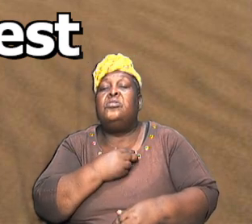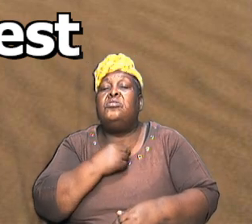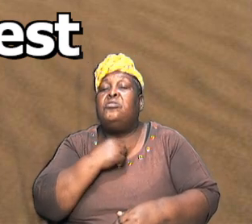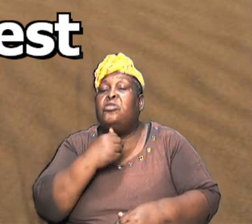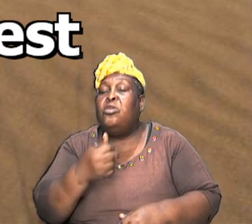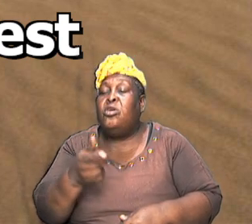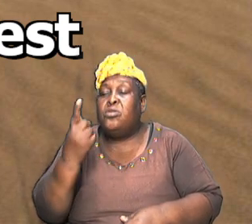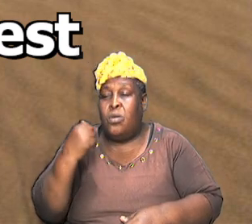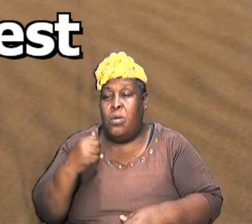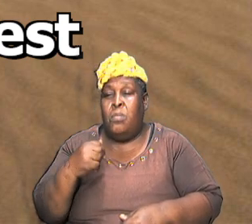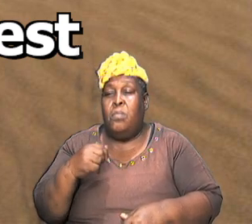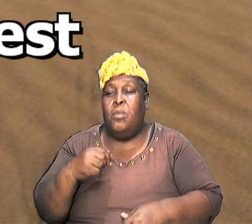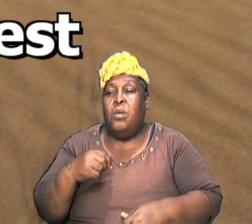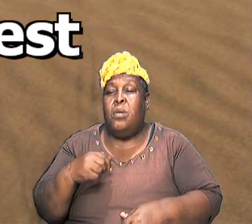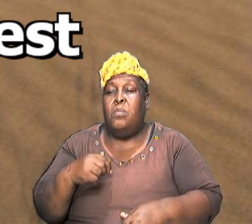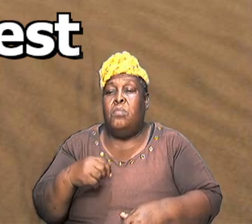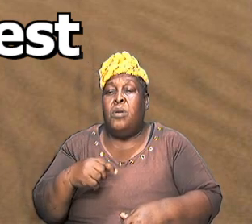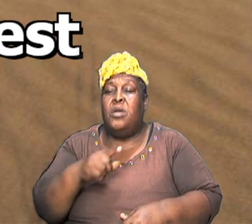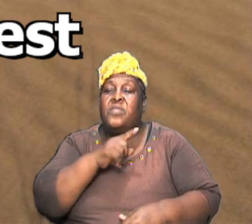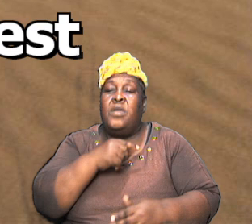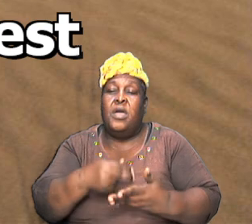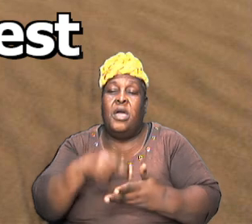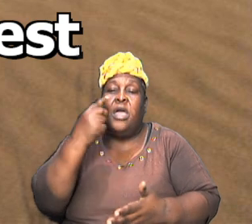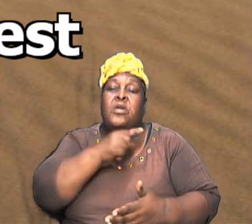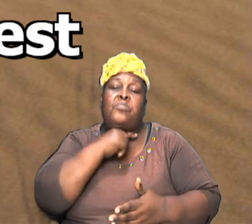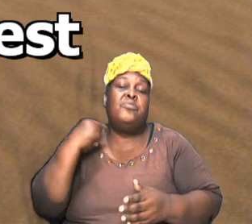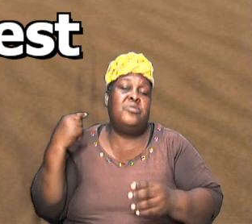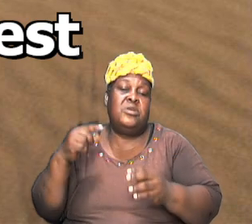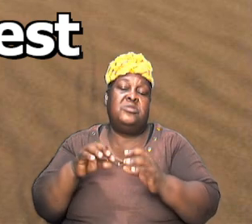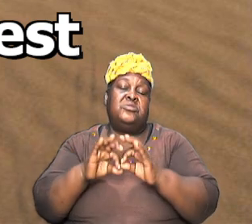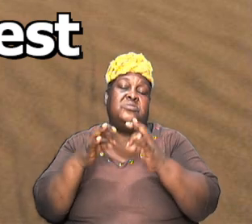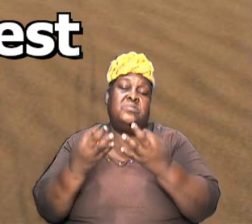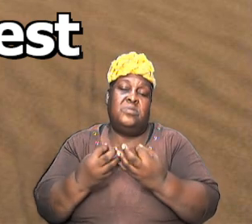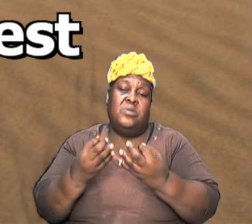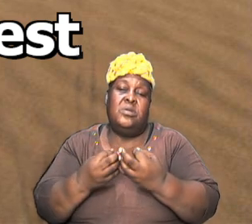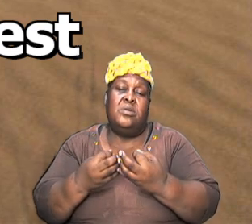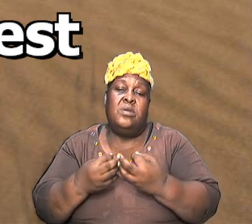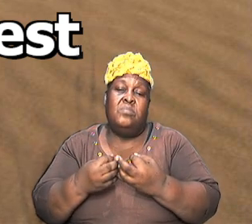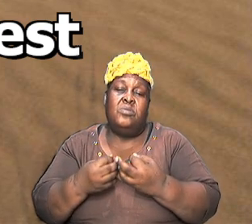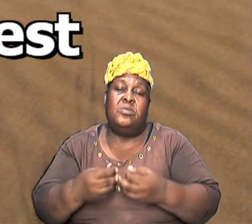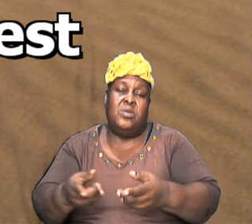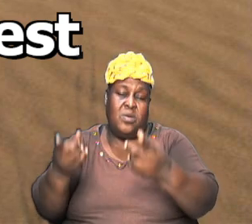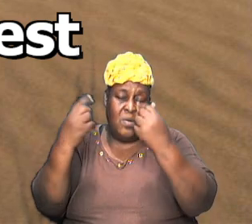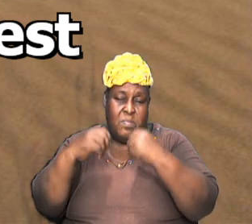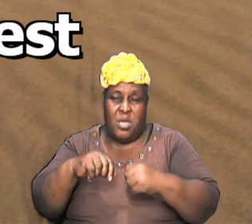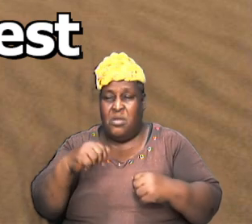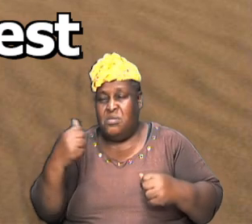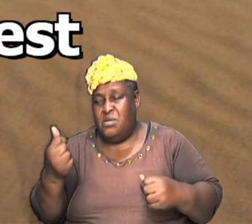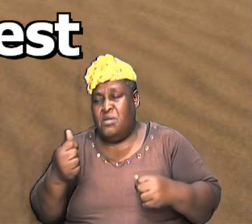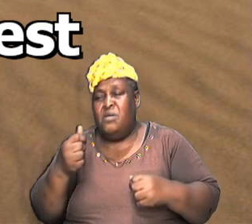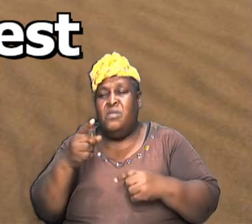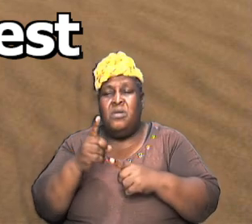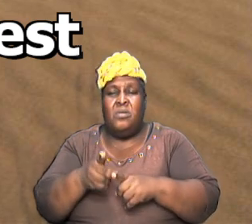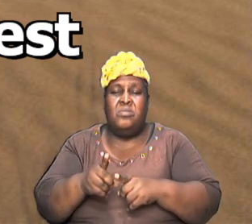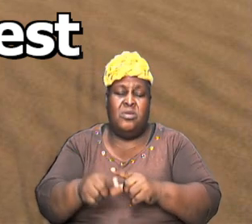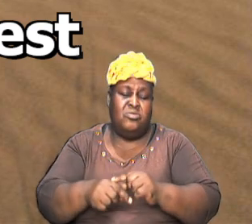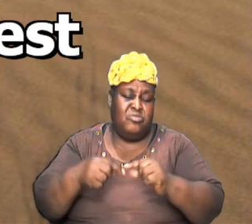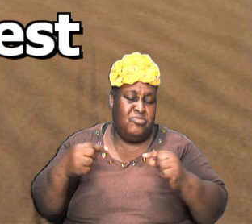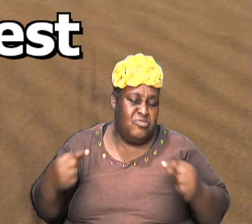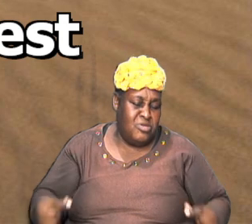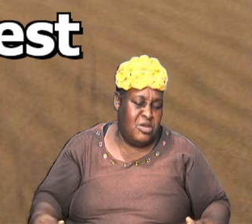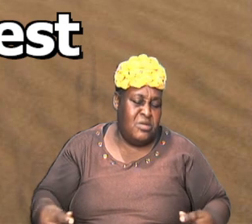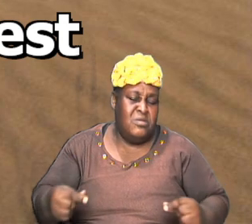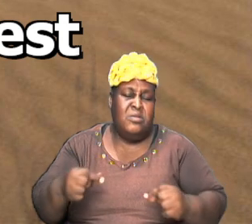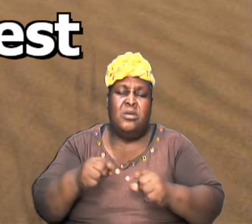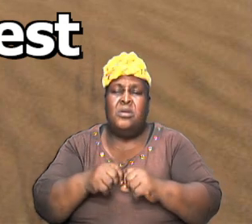the bible said he came under another order which is greater than the Levitical